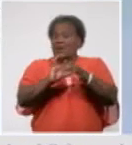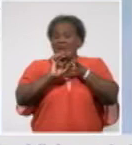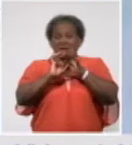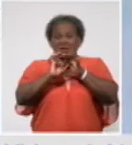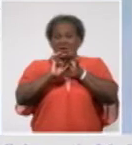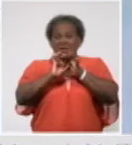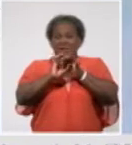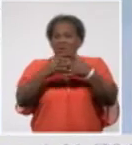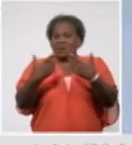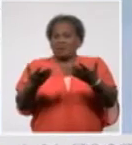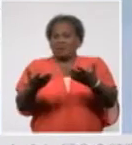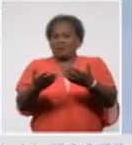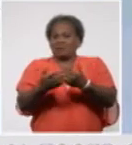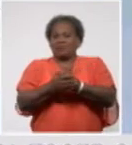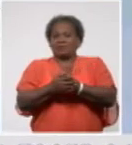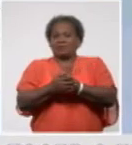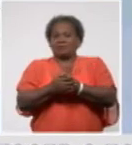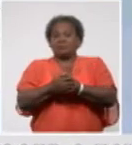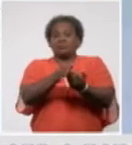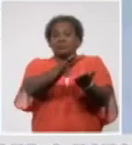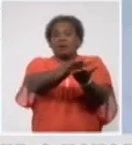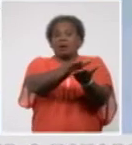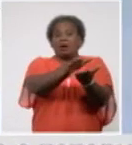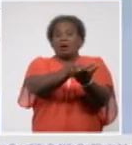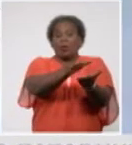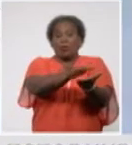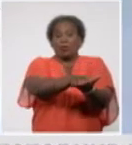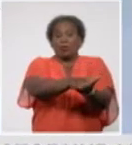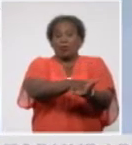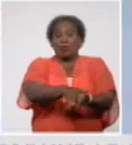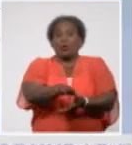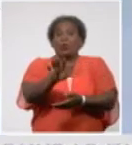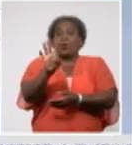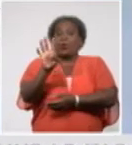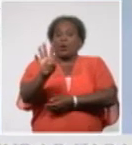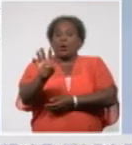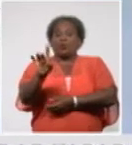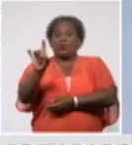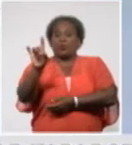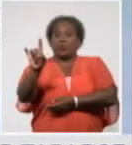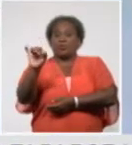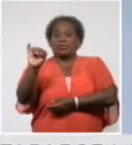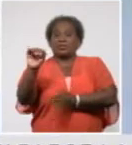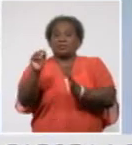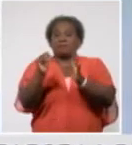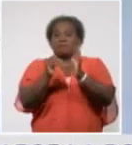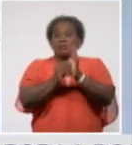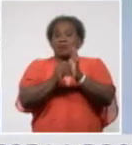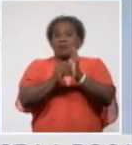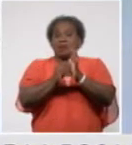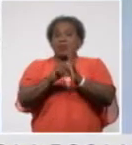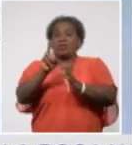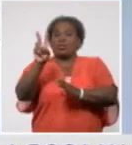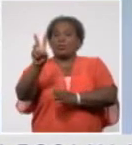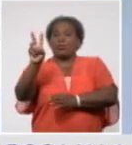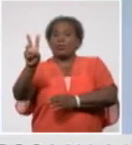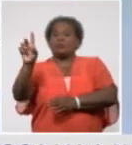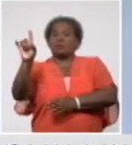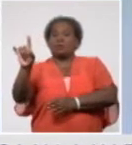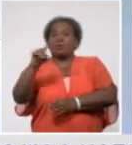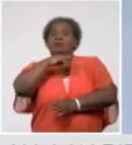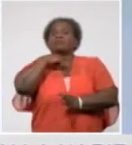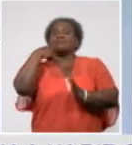,284,841 people to have been diagnosed with the virus.